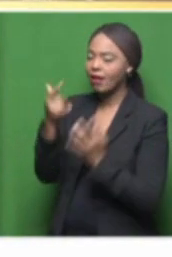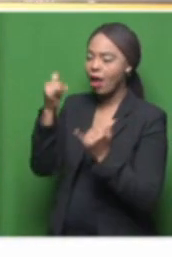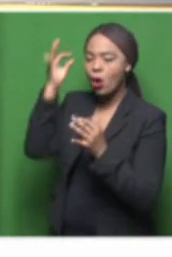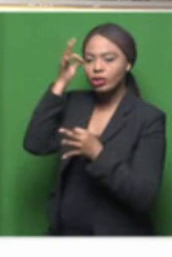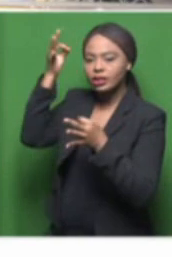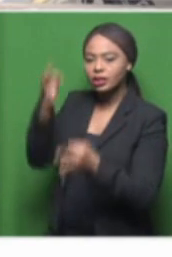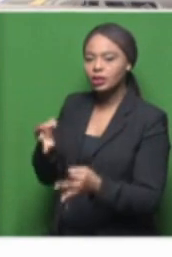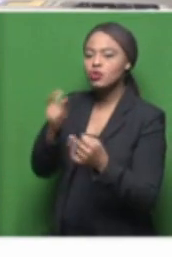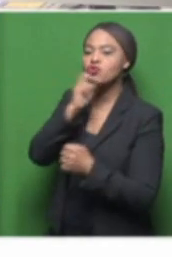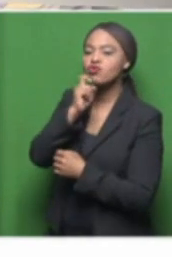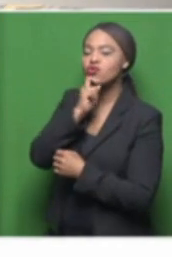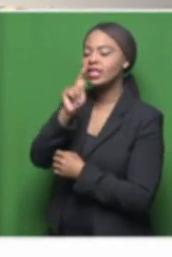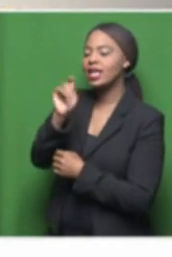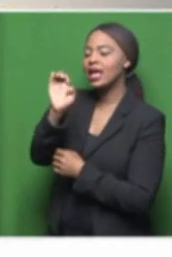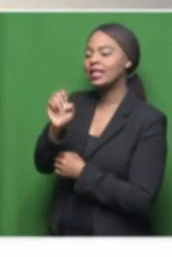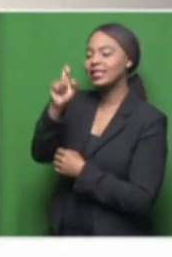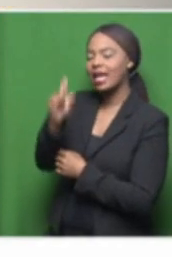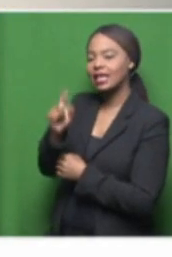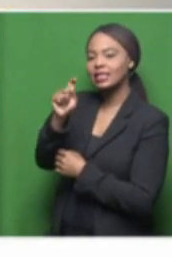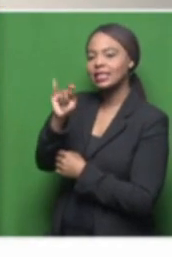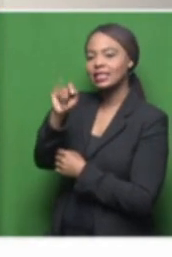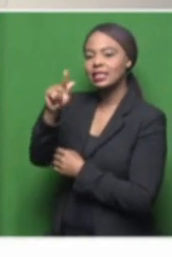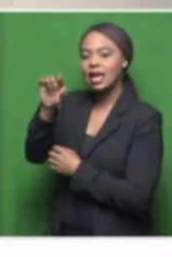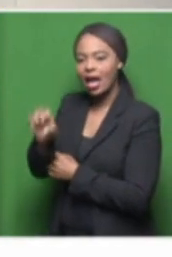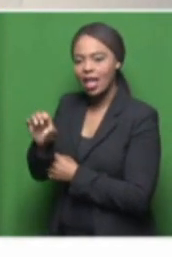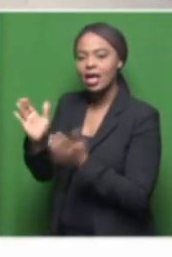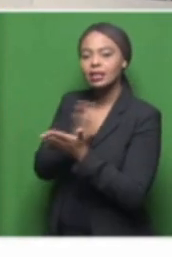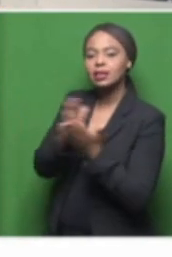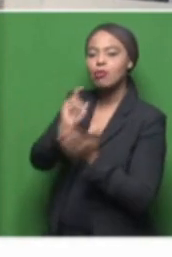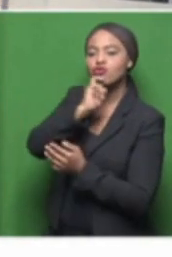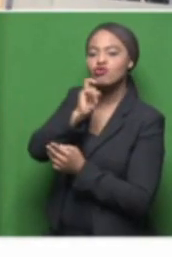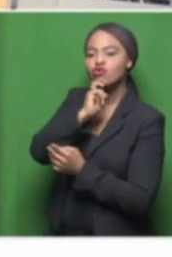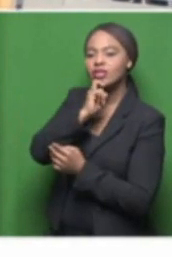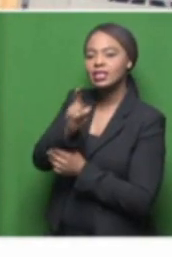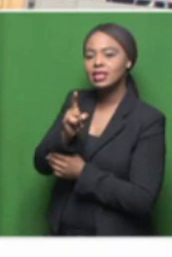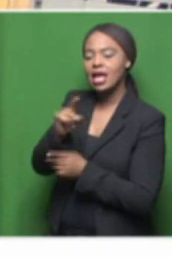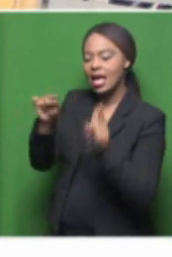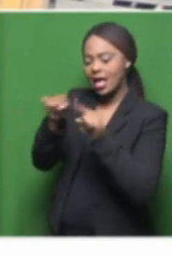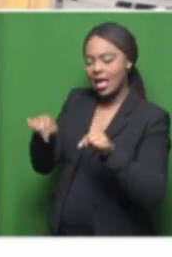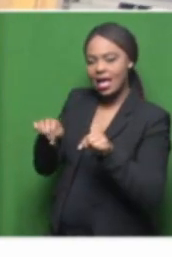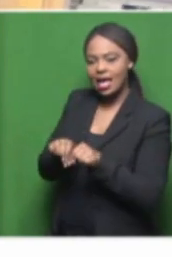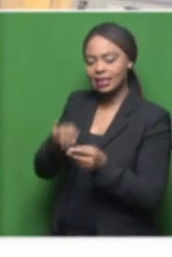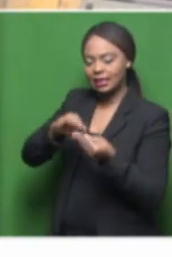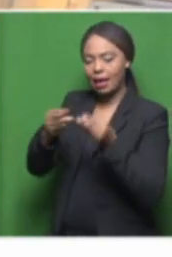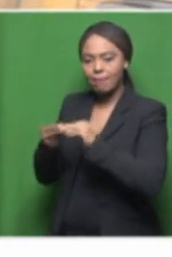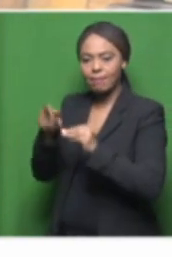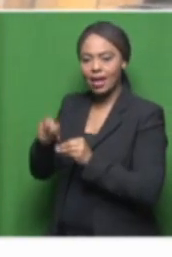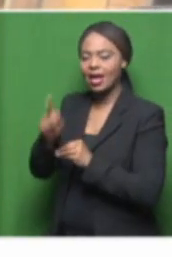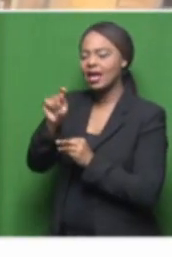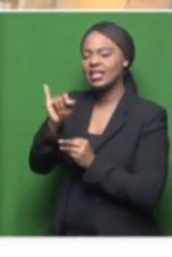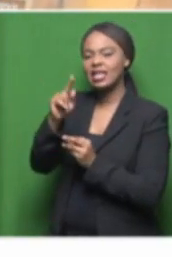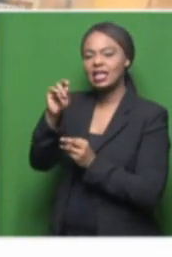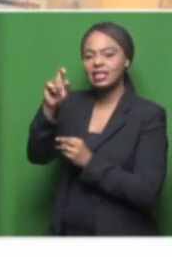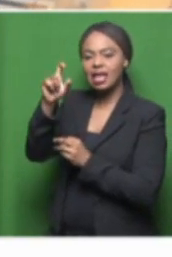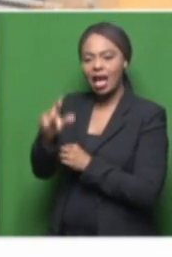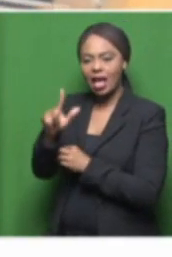textile in, you know, there are artists that use a ceramic and use other materials, but textile is something that you, uh,